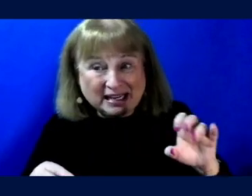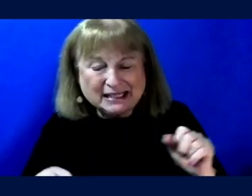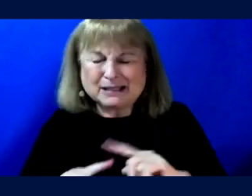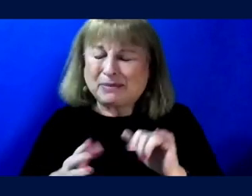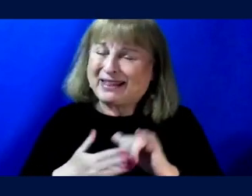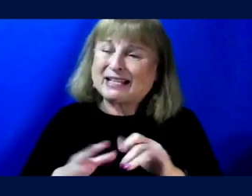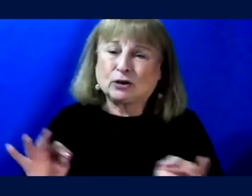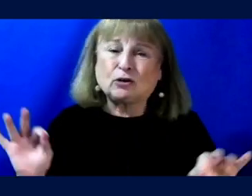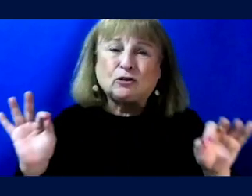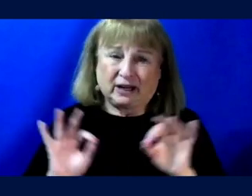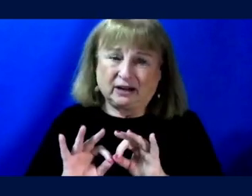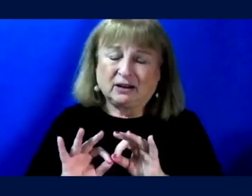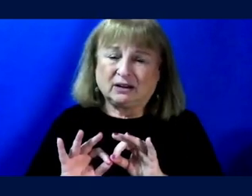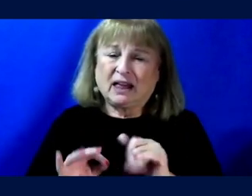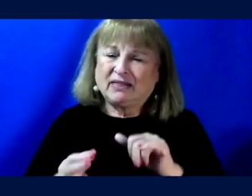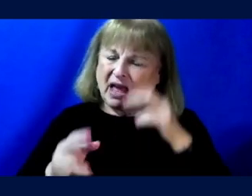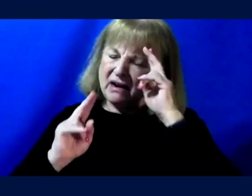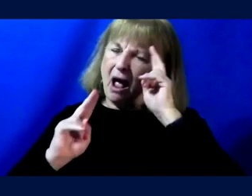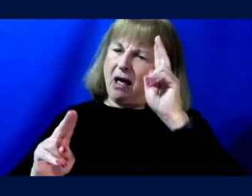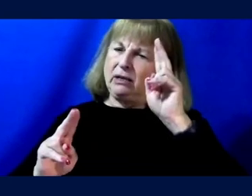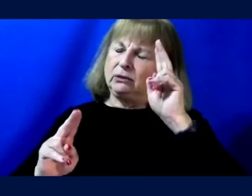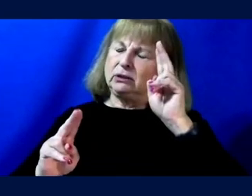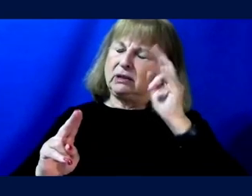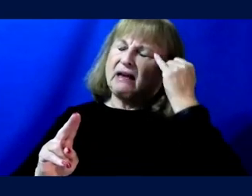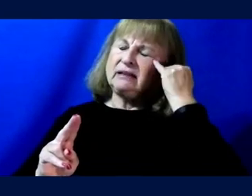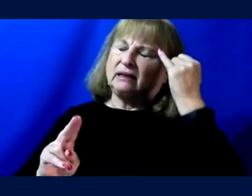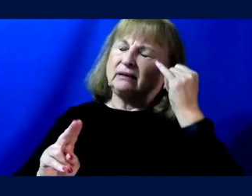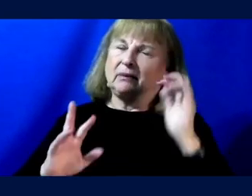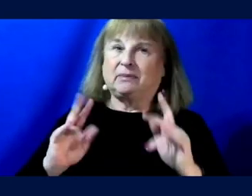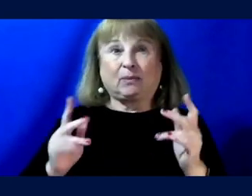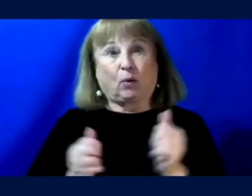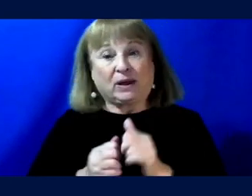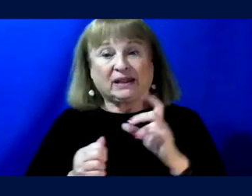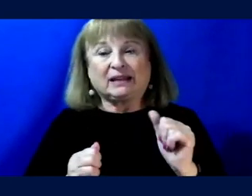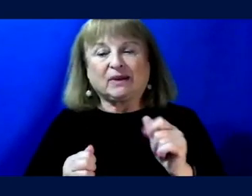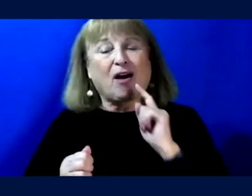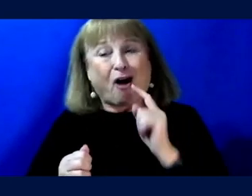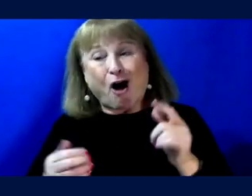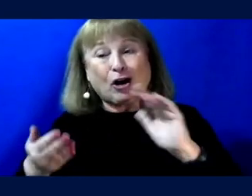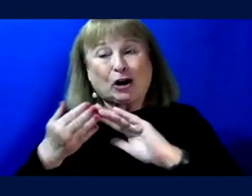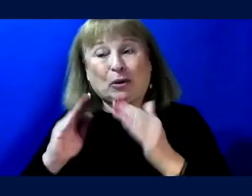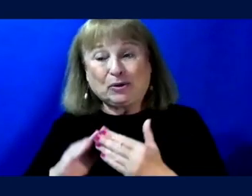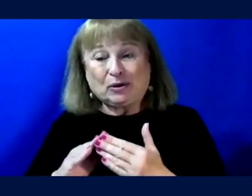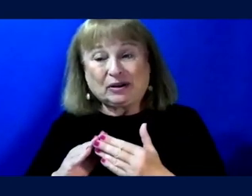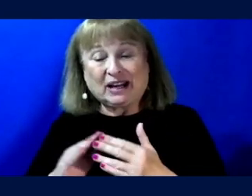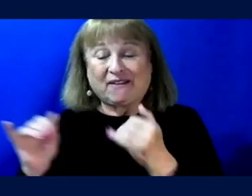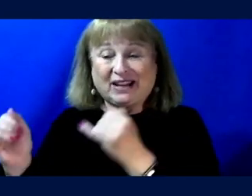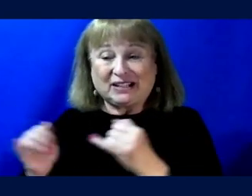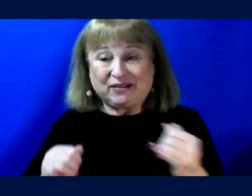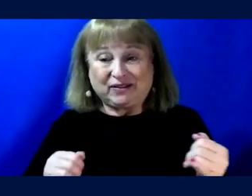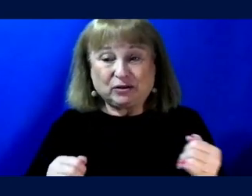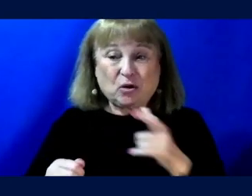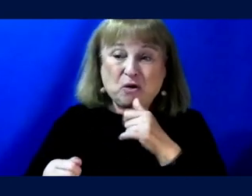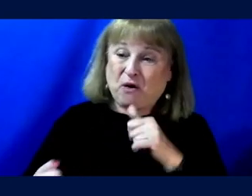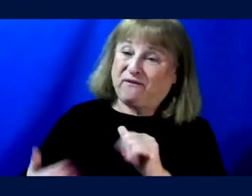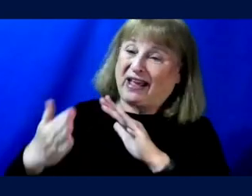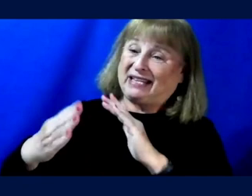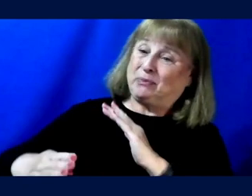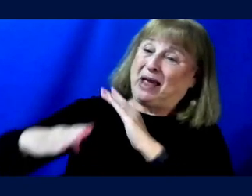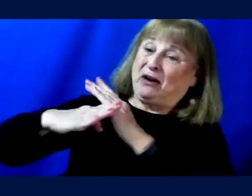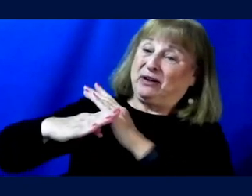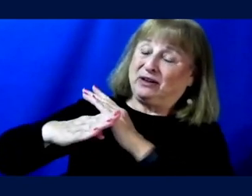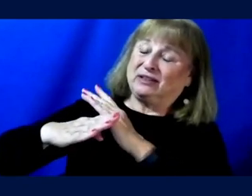really is critical. And that honors the fact that, again, people with disabilities are a community of, of individuals that face barriers